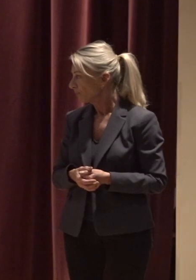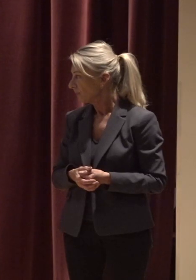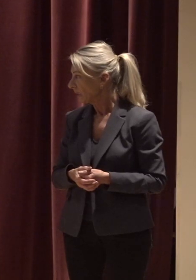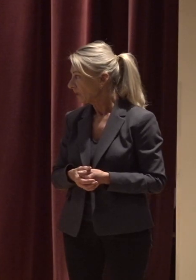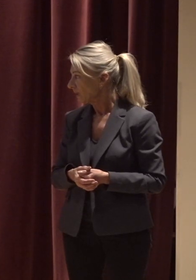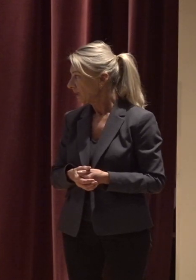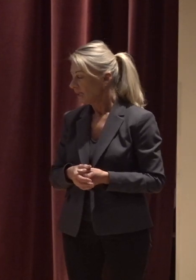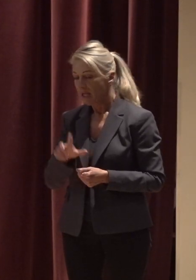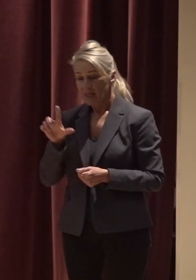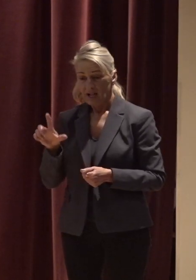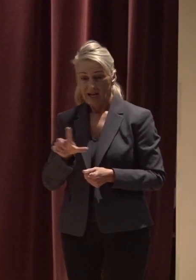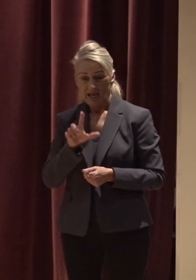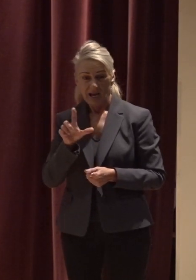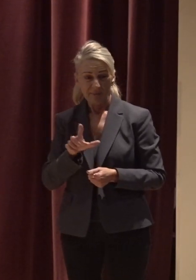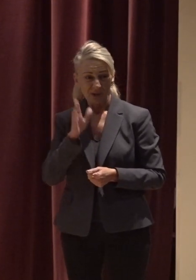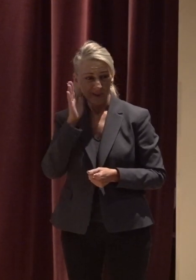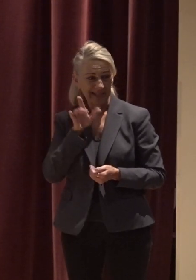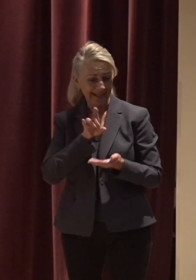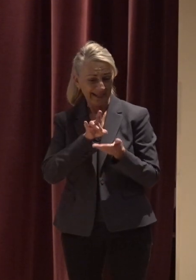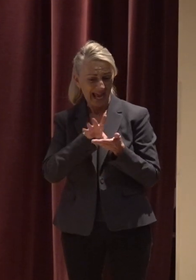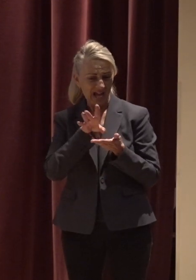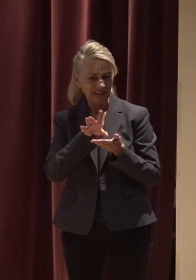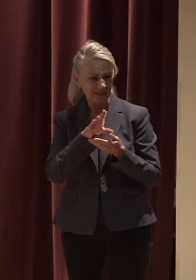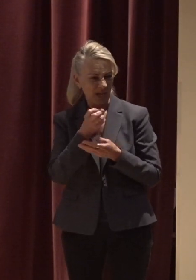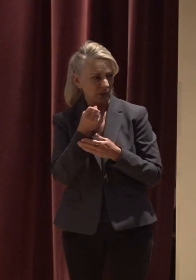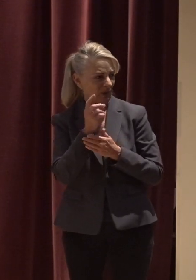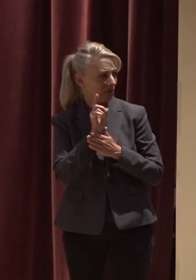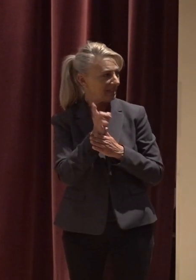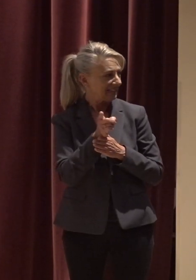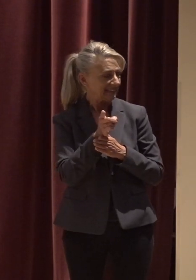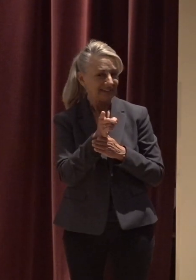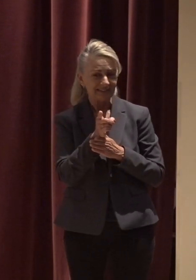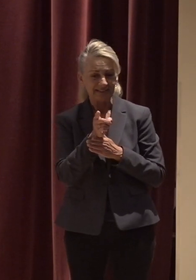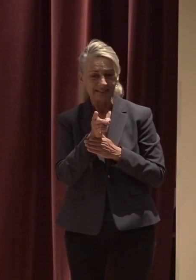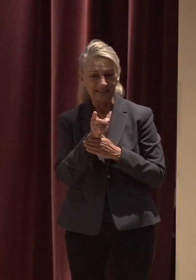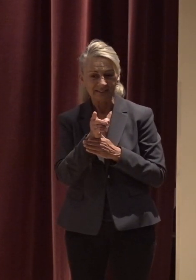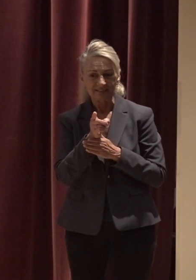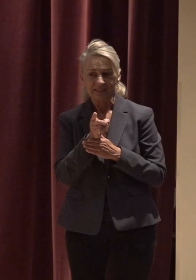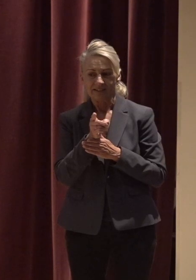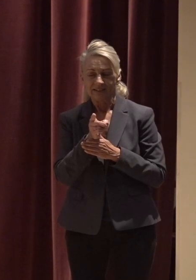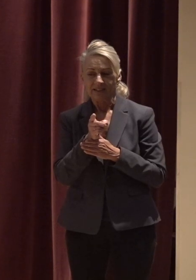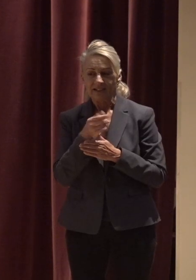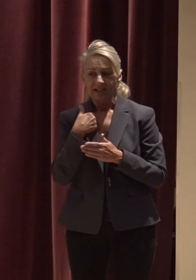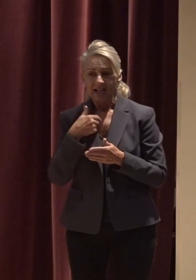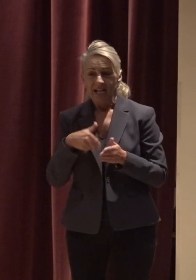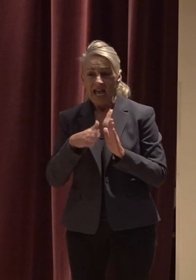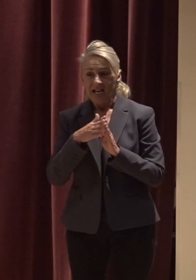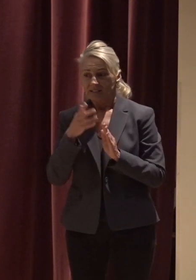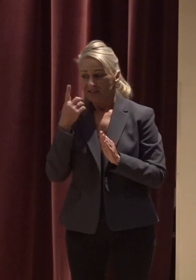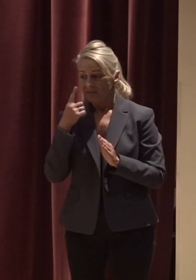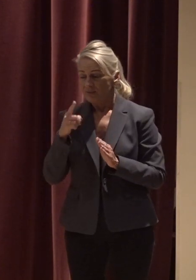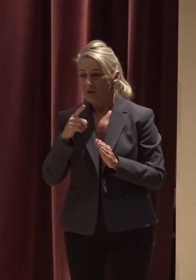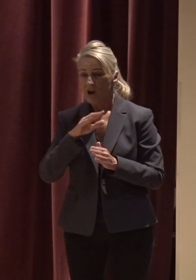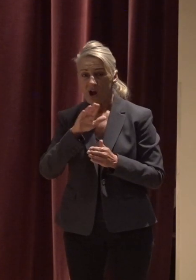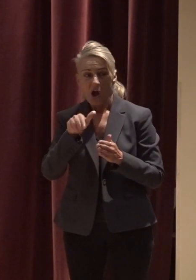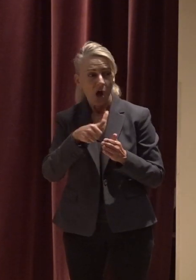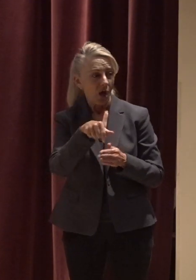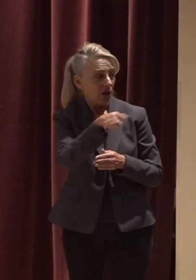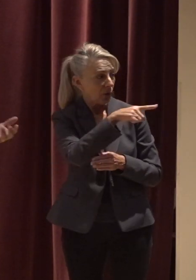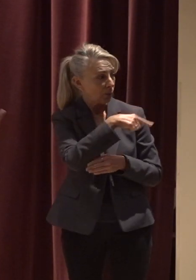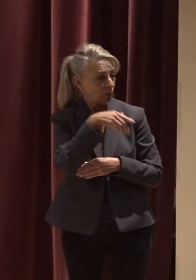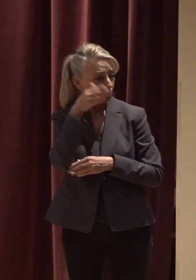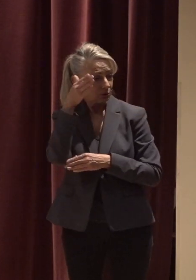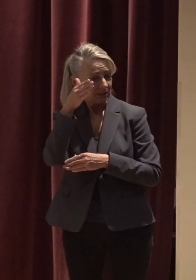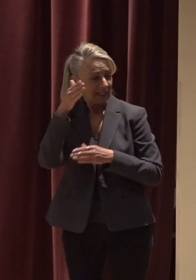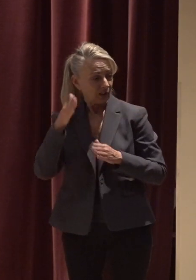The library is going to kick us out in about 12 minutes So I'm going to ask for all of the presenters to